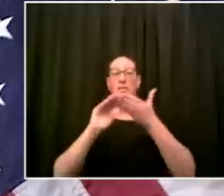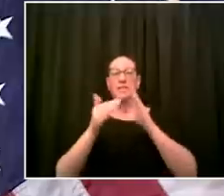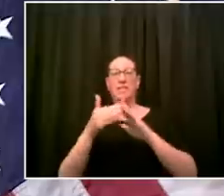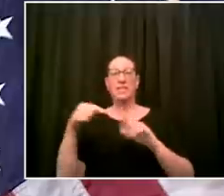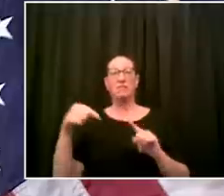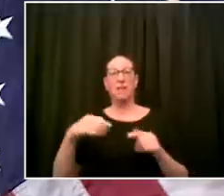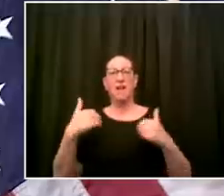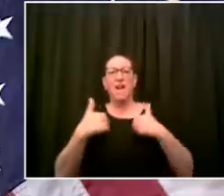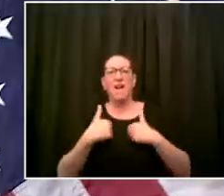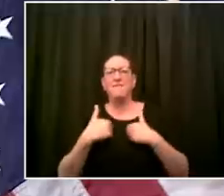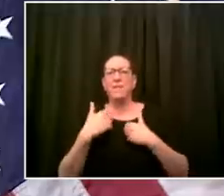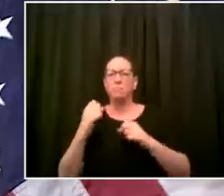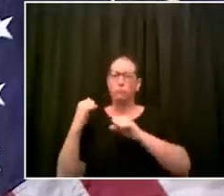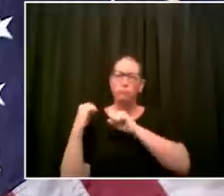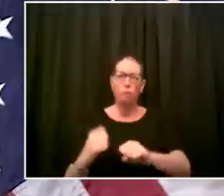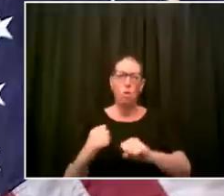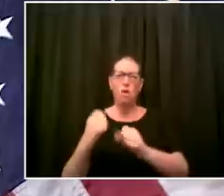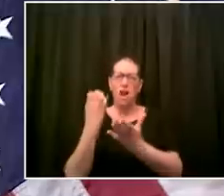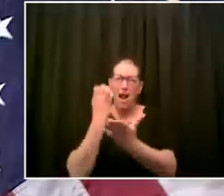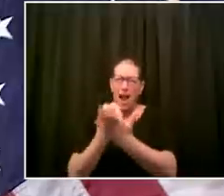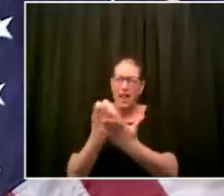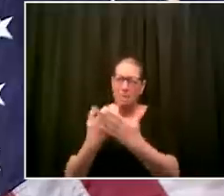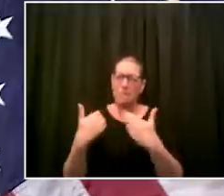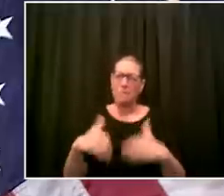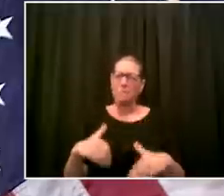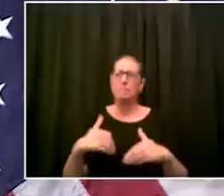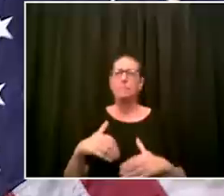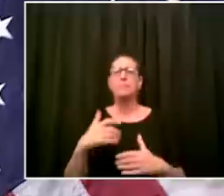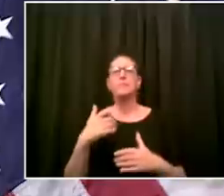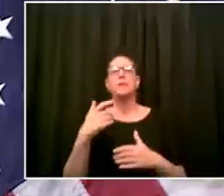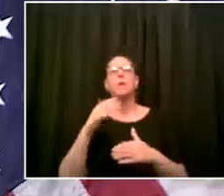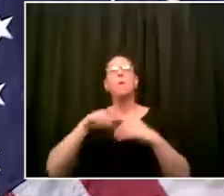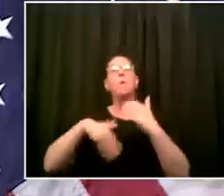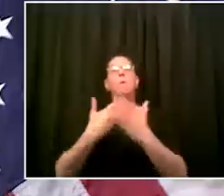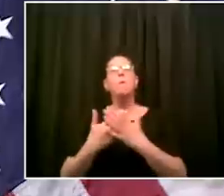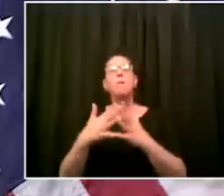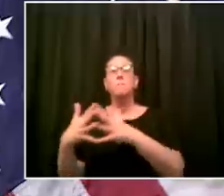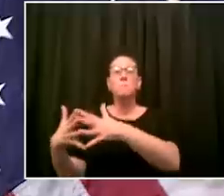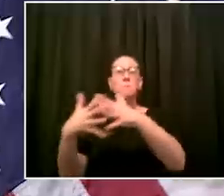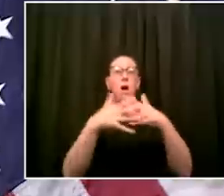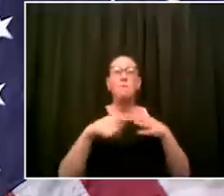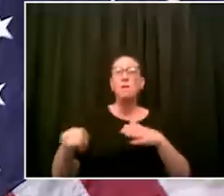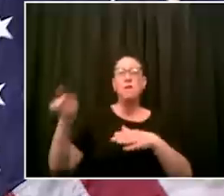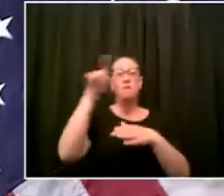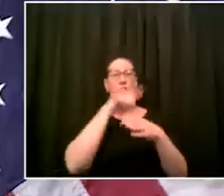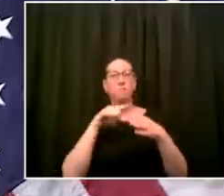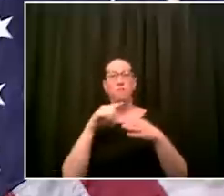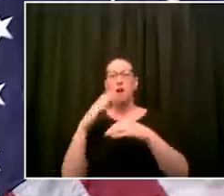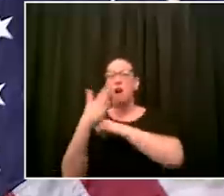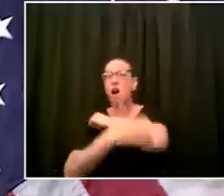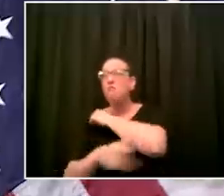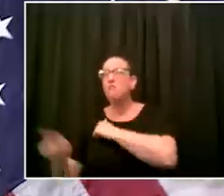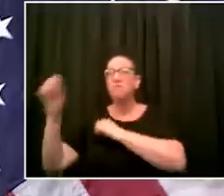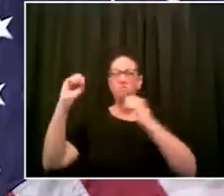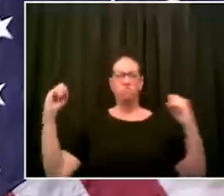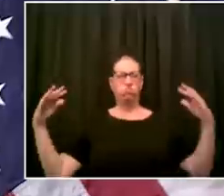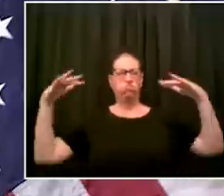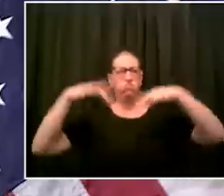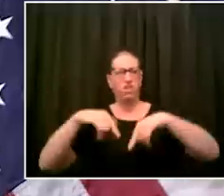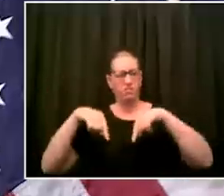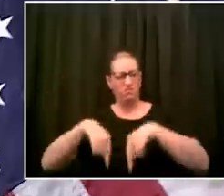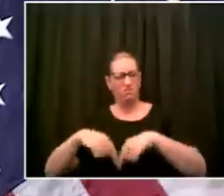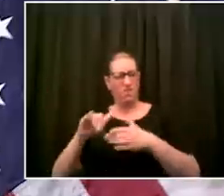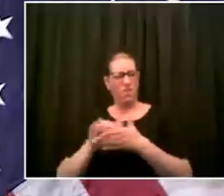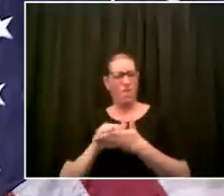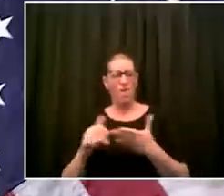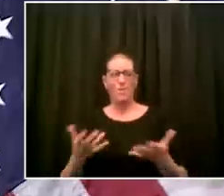services and we can't get the job done there's not going to be recovery here and i think in that case it will hinder recovery everywhere else so it all comes down to the